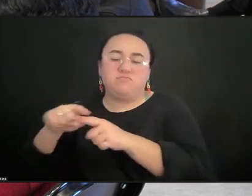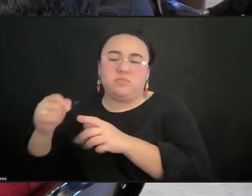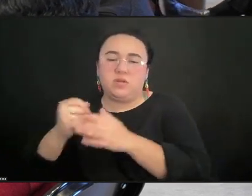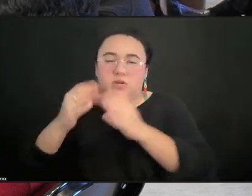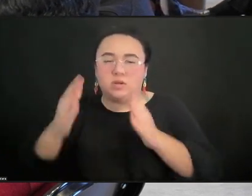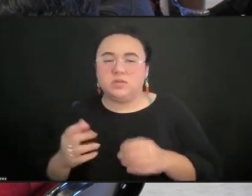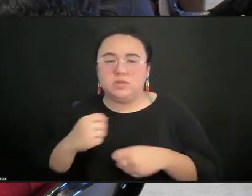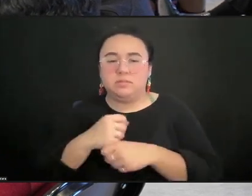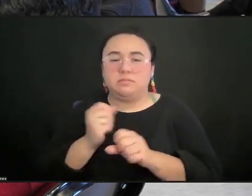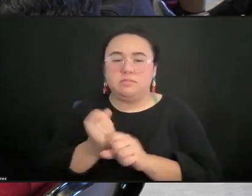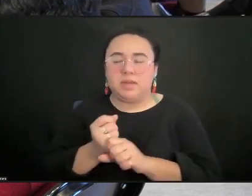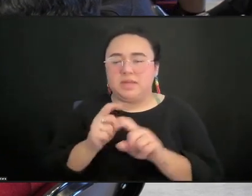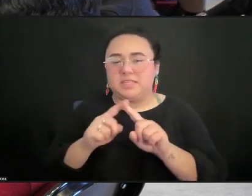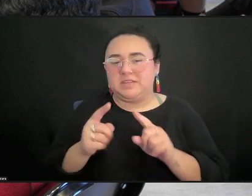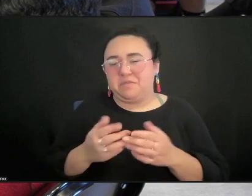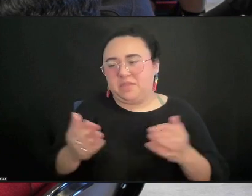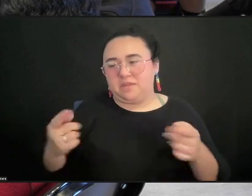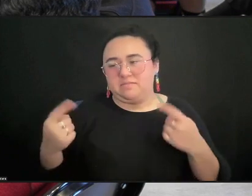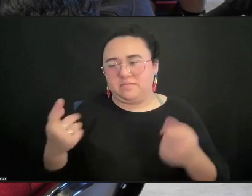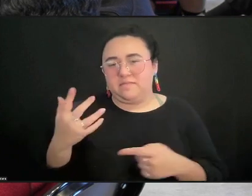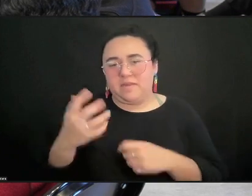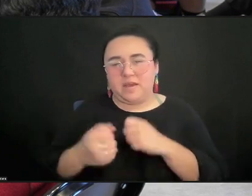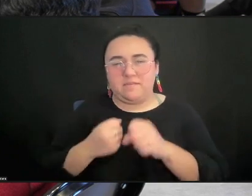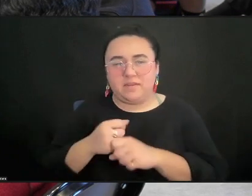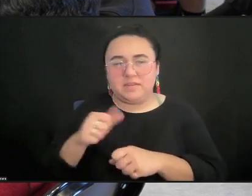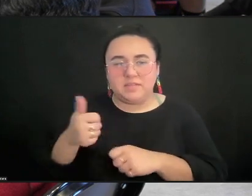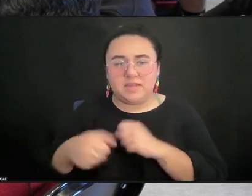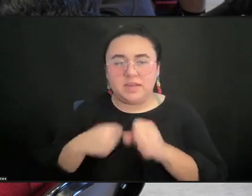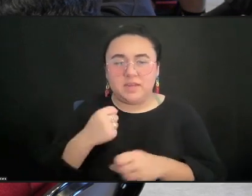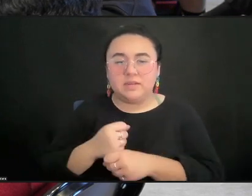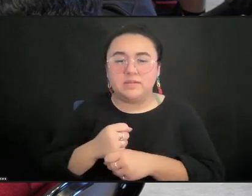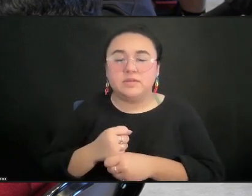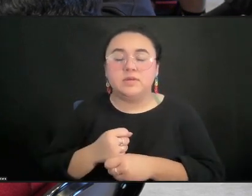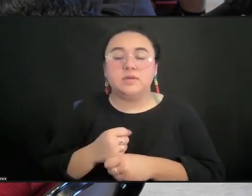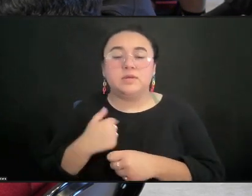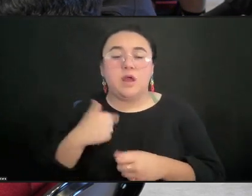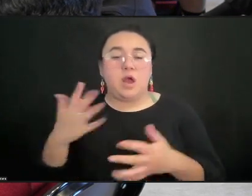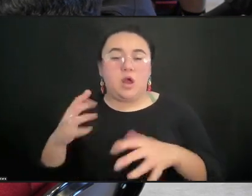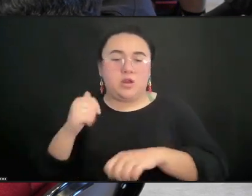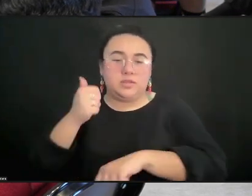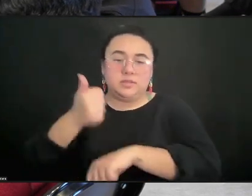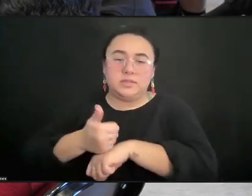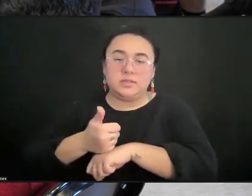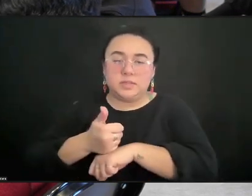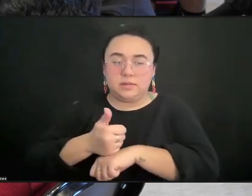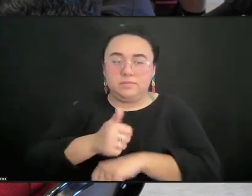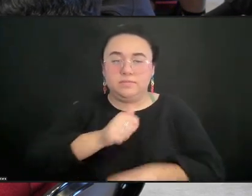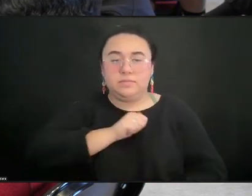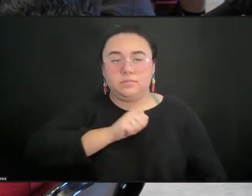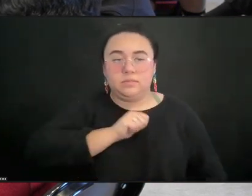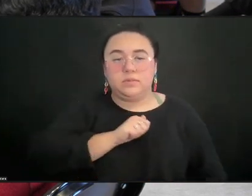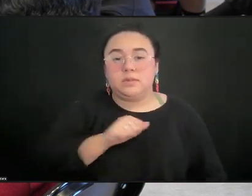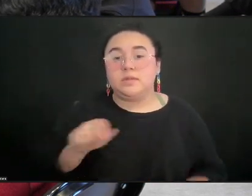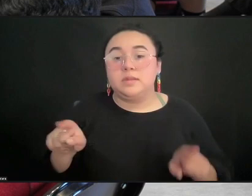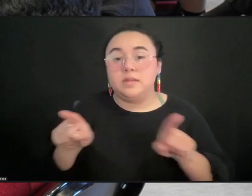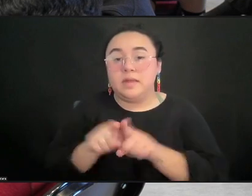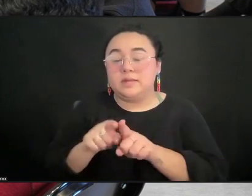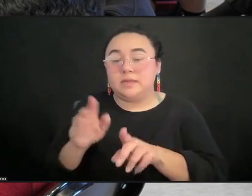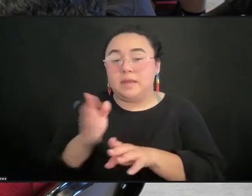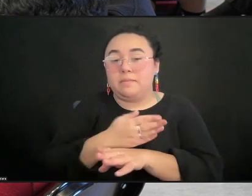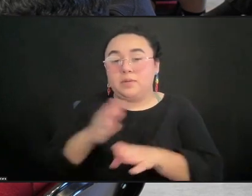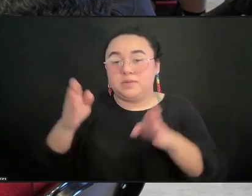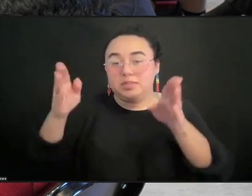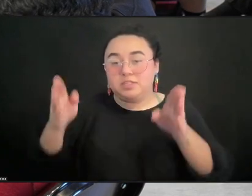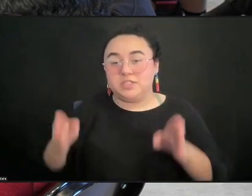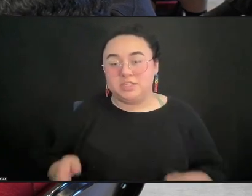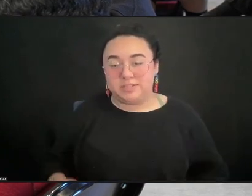would say, the last five to ten years. And I had already established myself to a certain extent as a musician. And so once